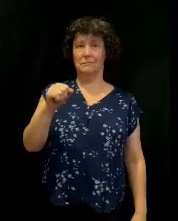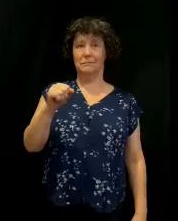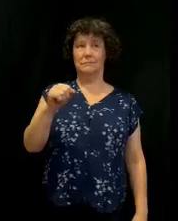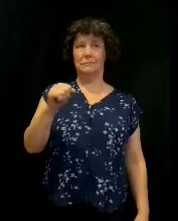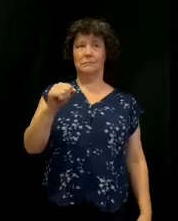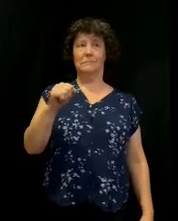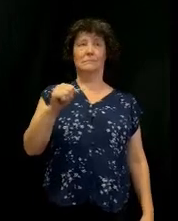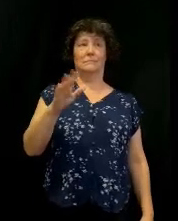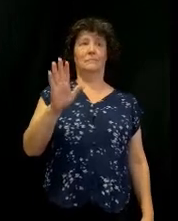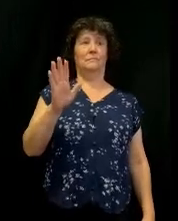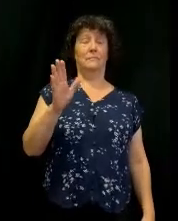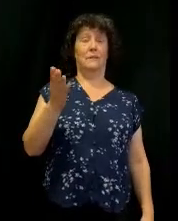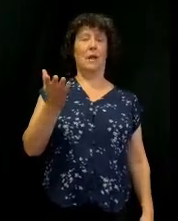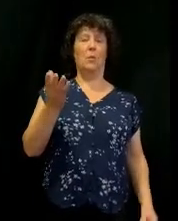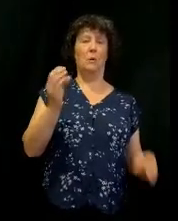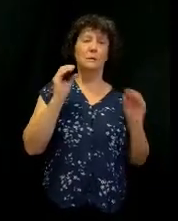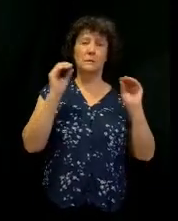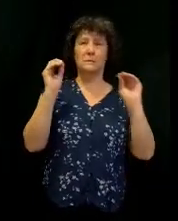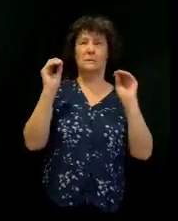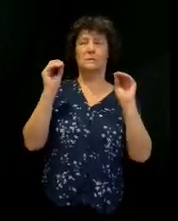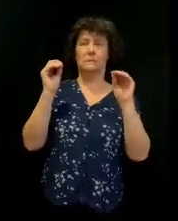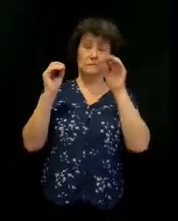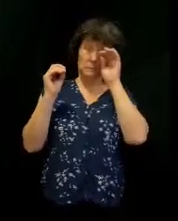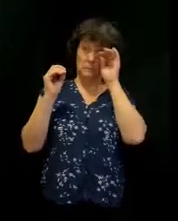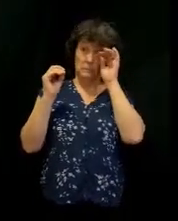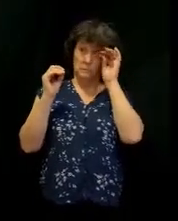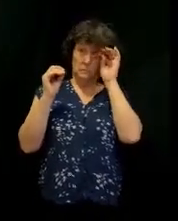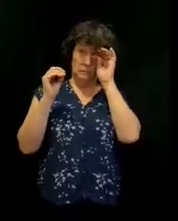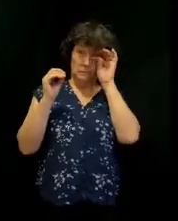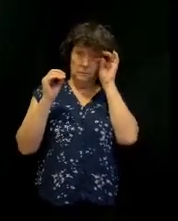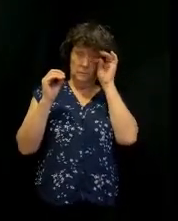there. I'm just going to spend a couple of services on this.